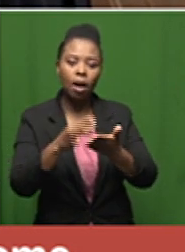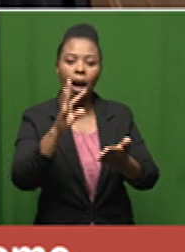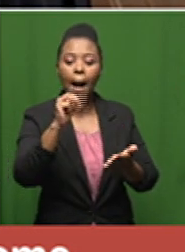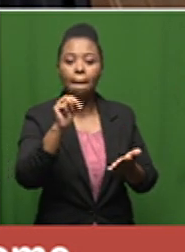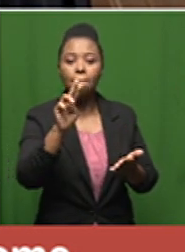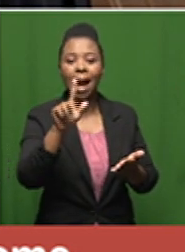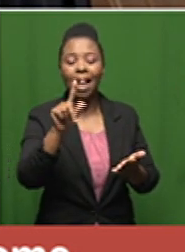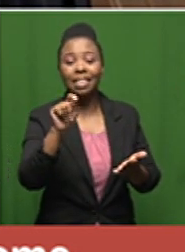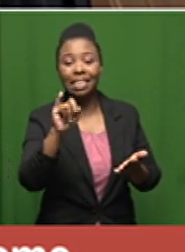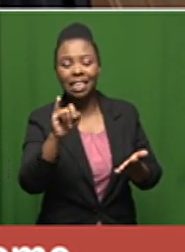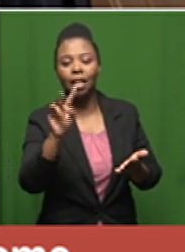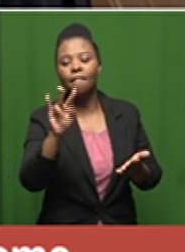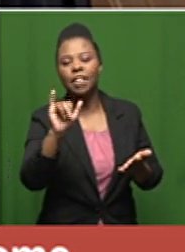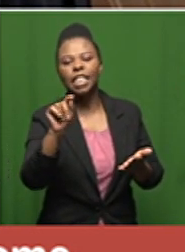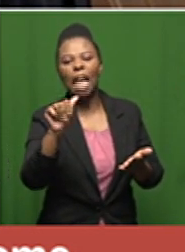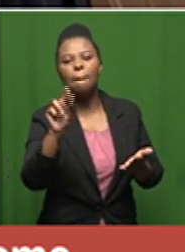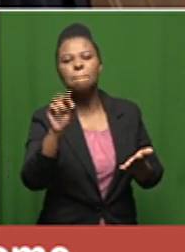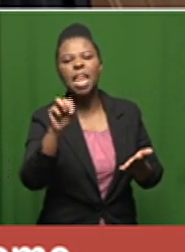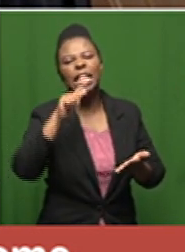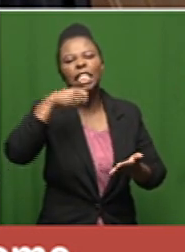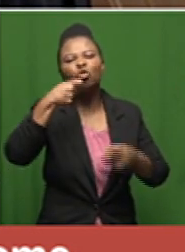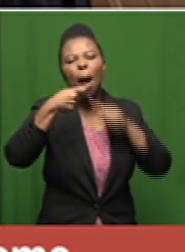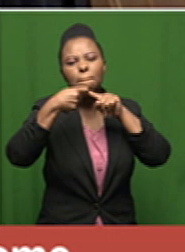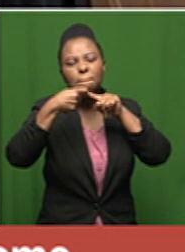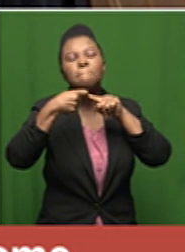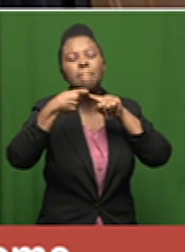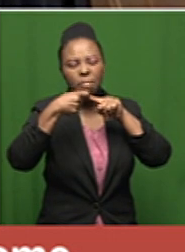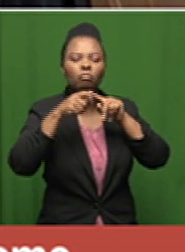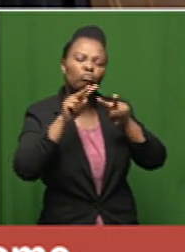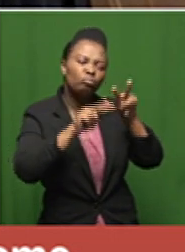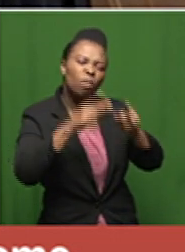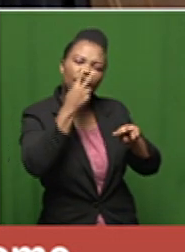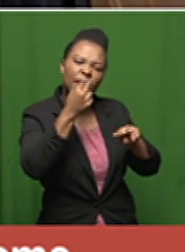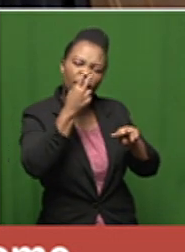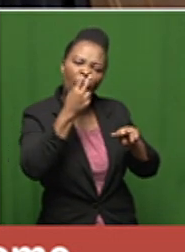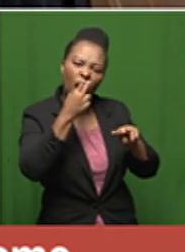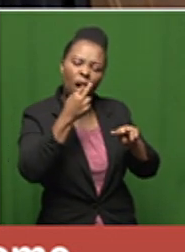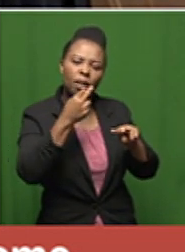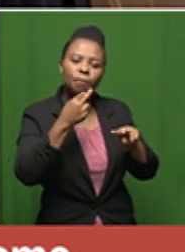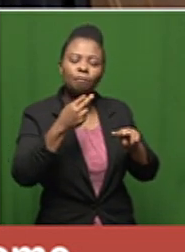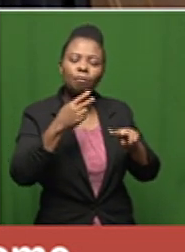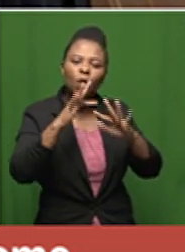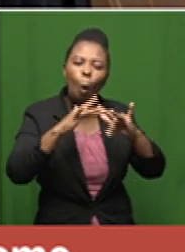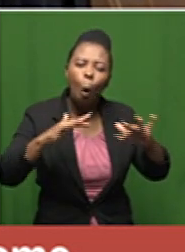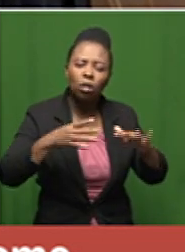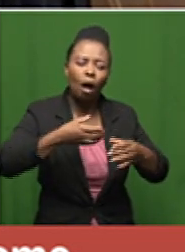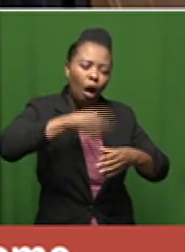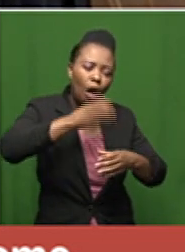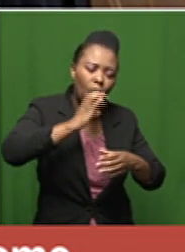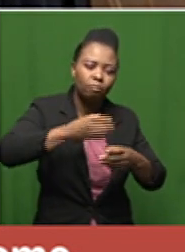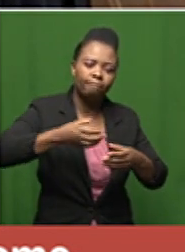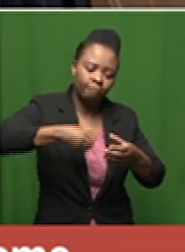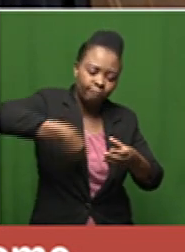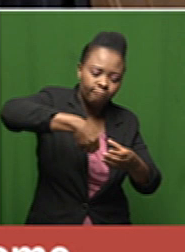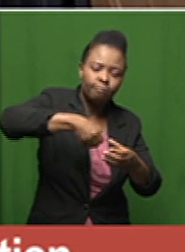and something to manage any pain or fever and just watch for deterioration keep up with fluids keep up with the eating and they